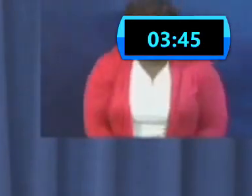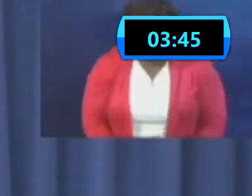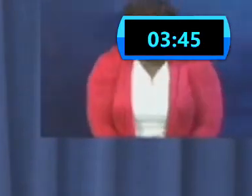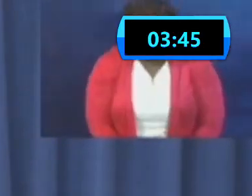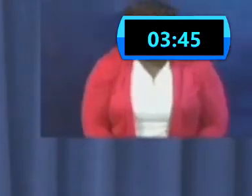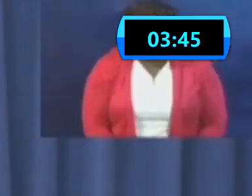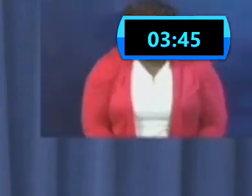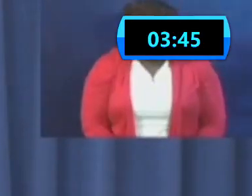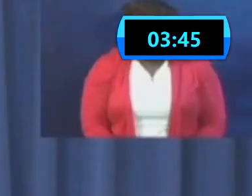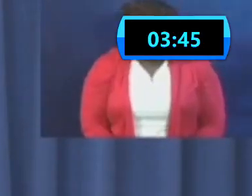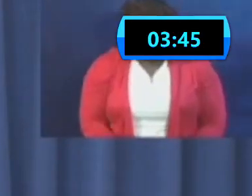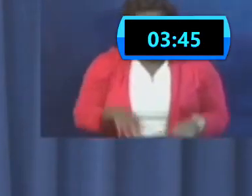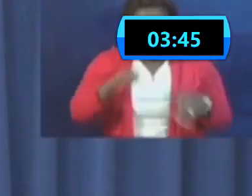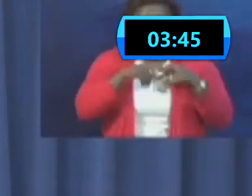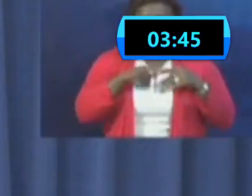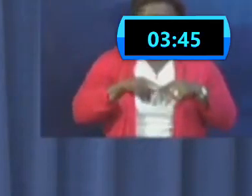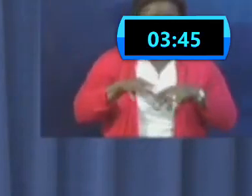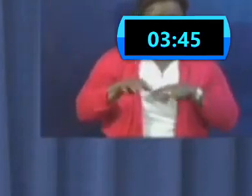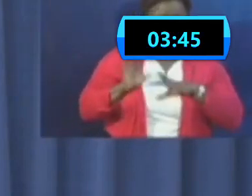with scorn.